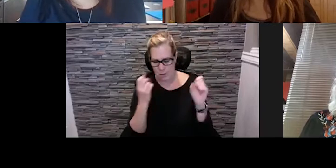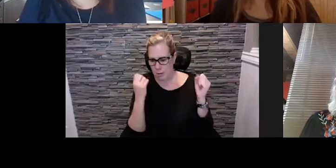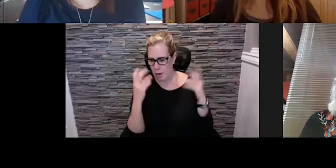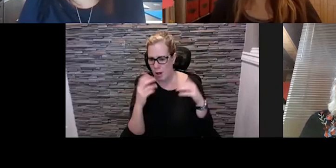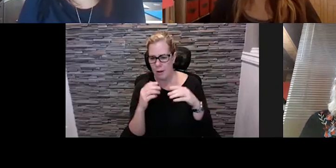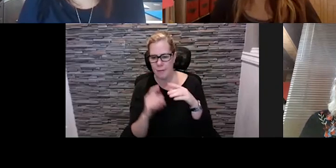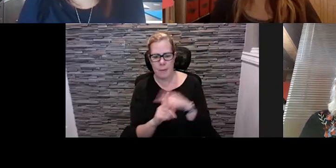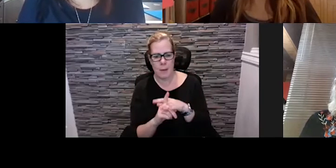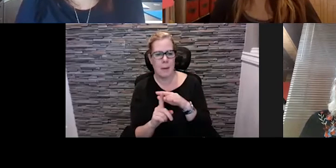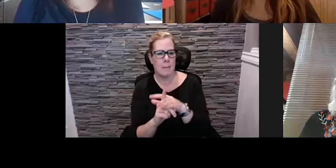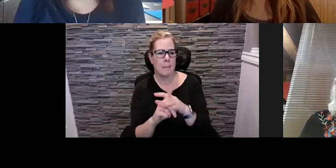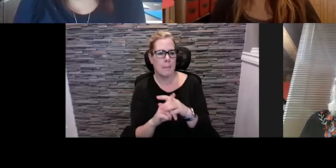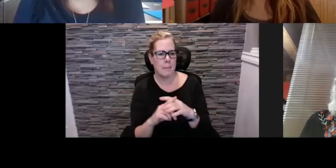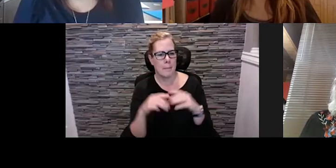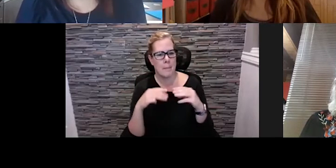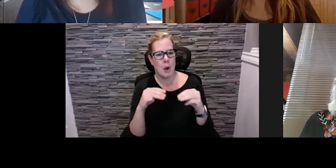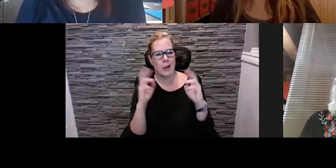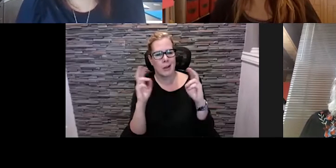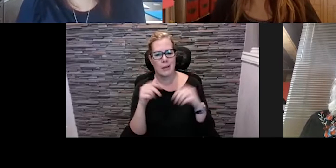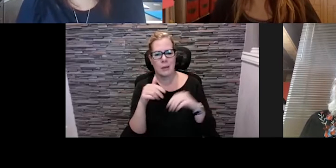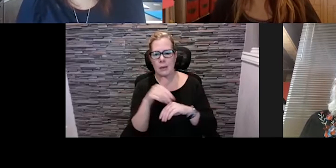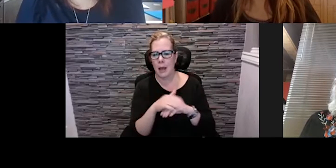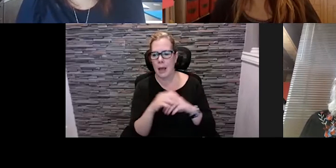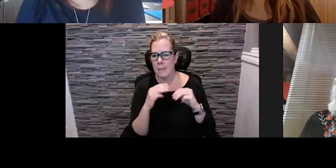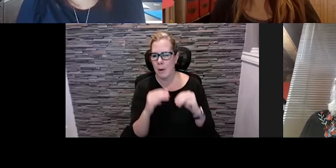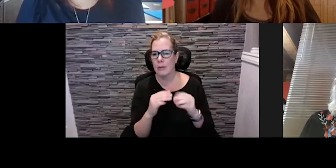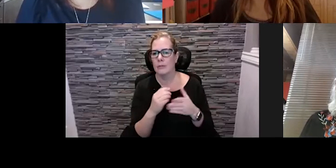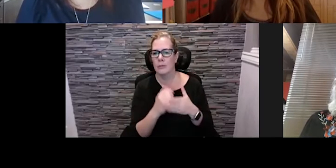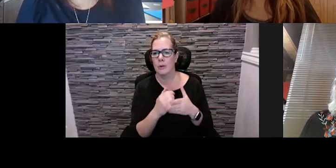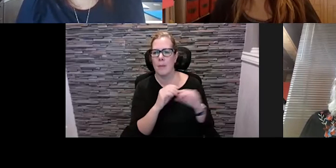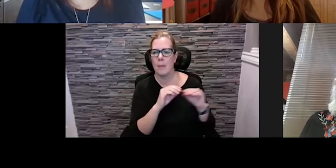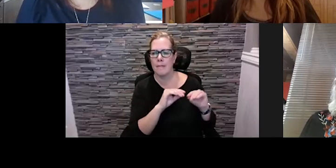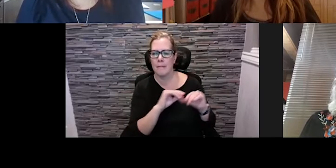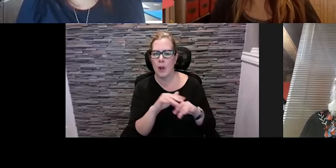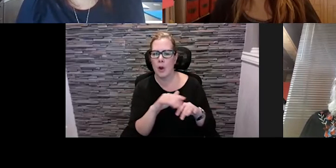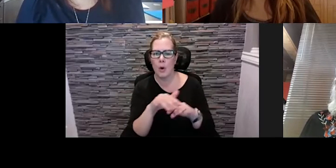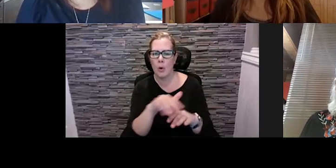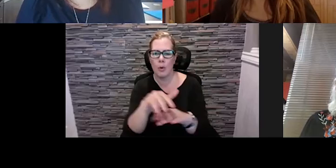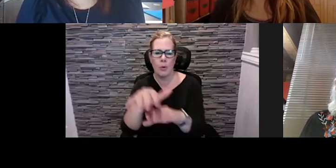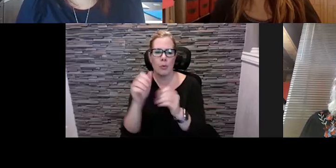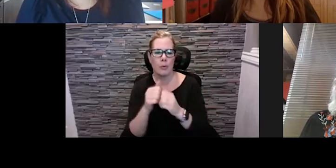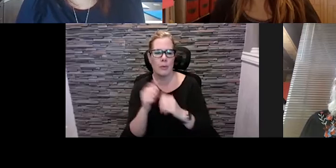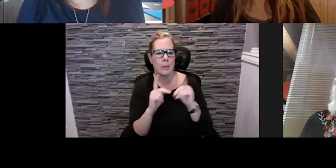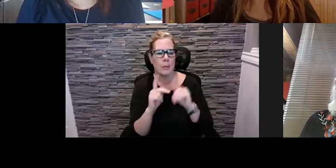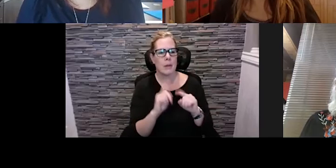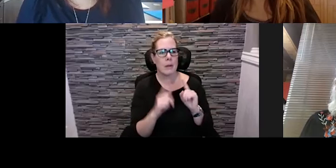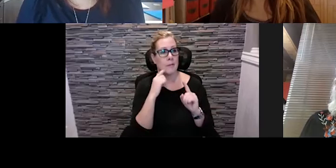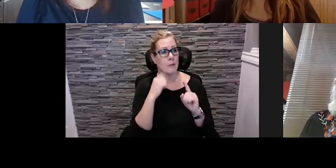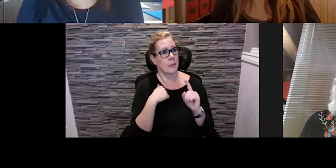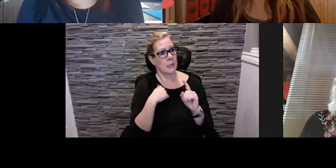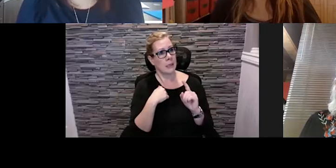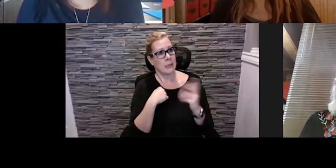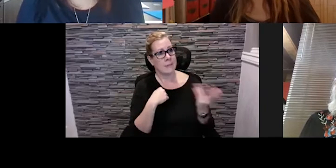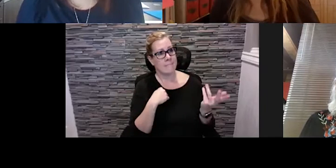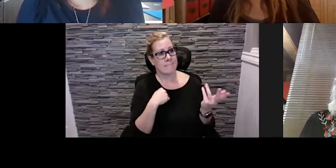around the city outside flowing people through i think the the biggest thing for me is reimagining because our